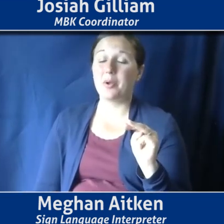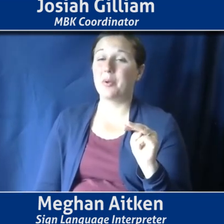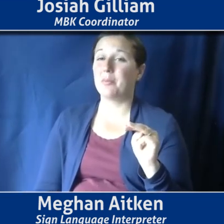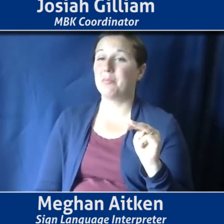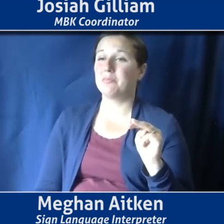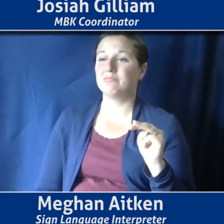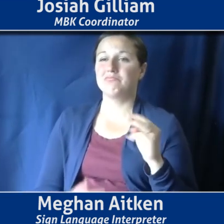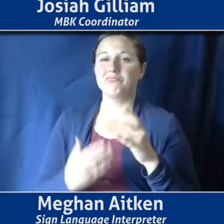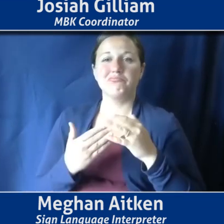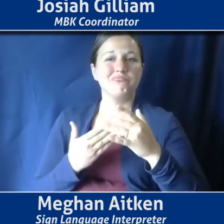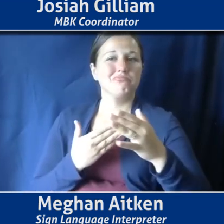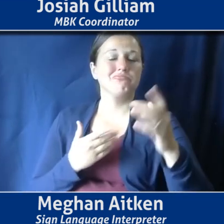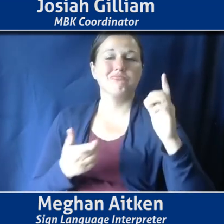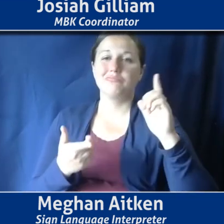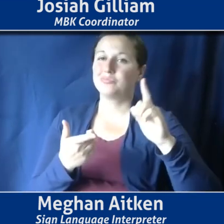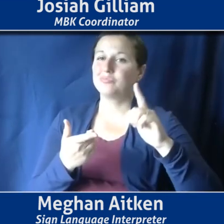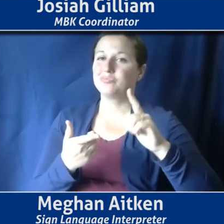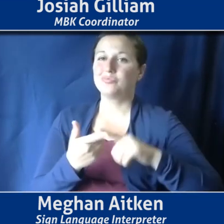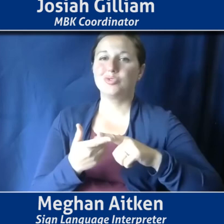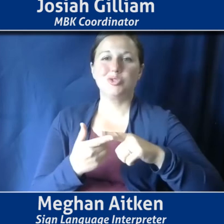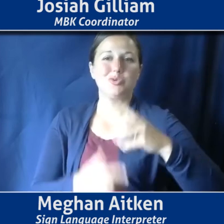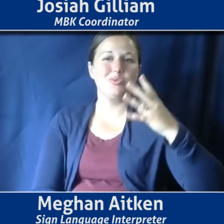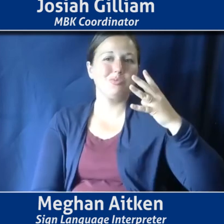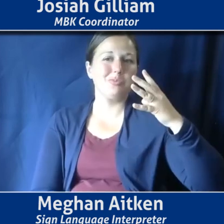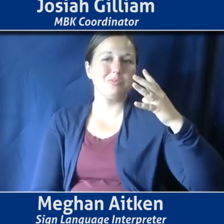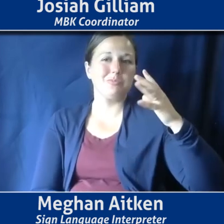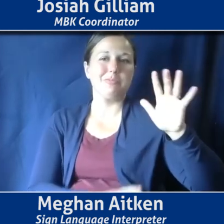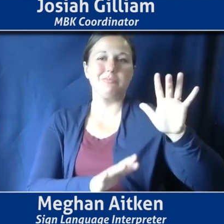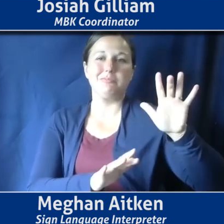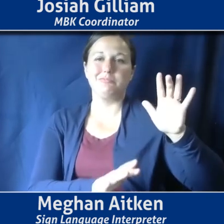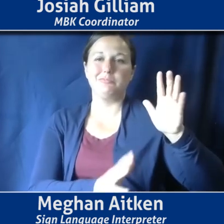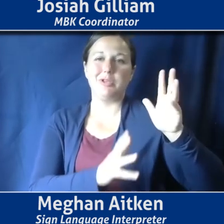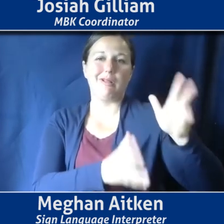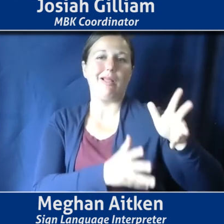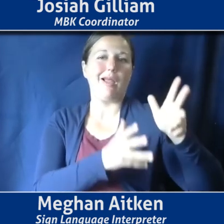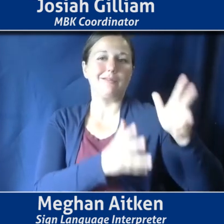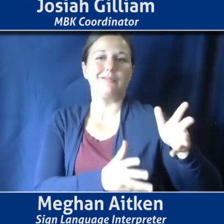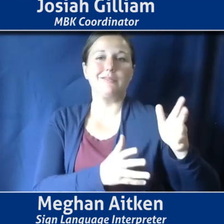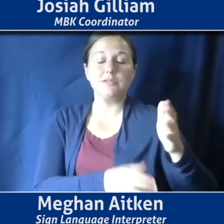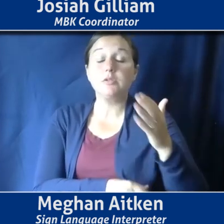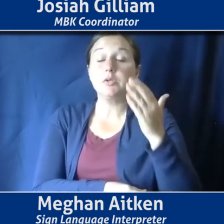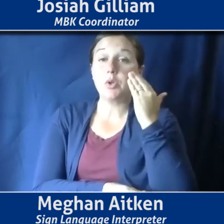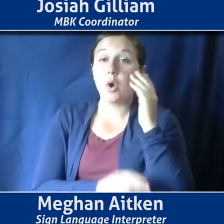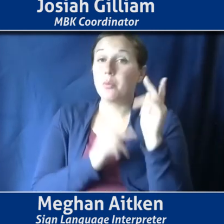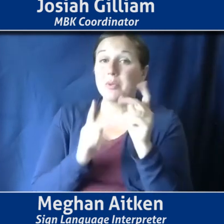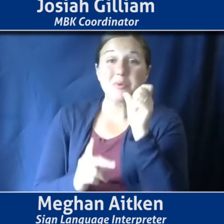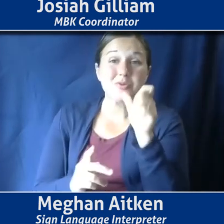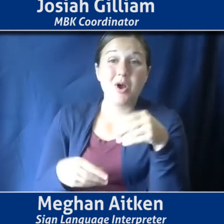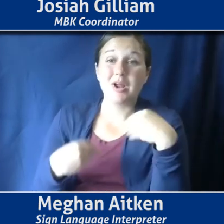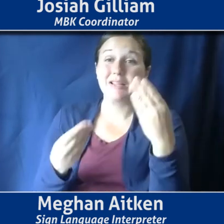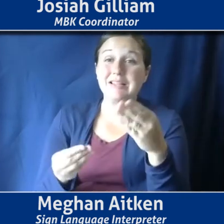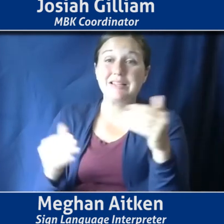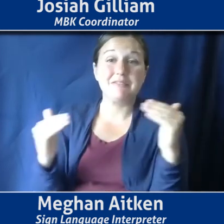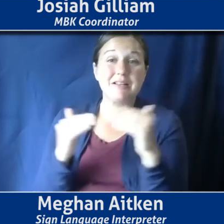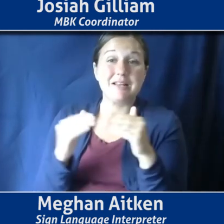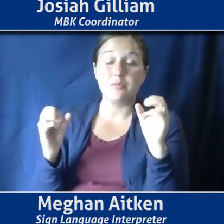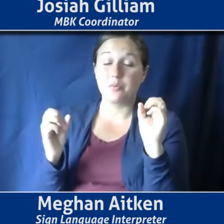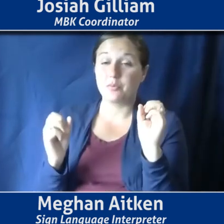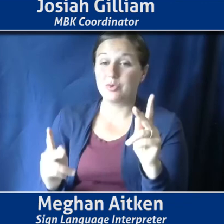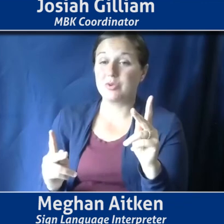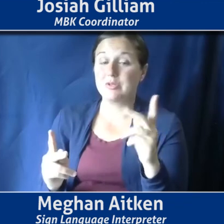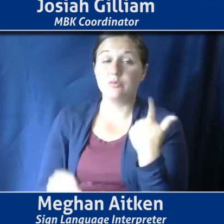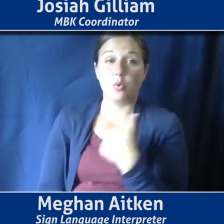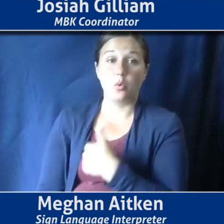That, that when we know people, um, are not getting equal opportunities and when we know people are, um,